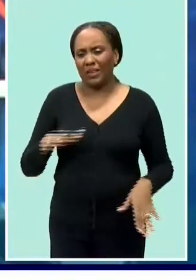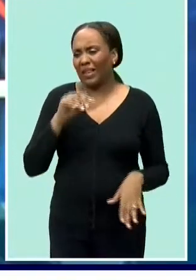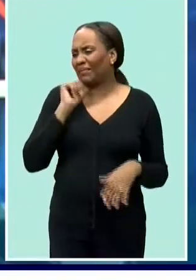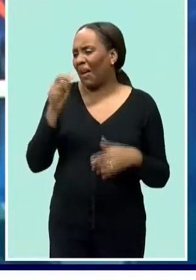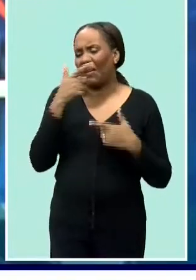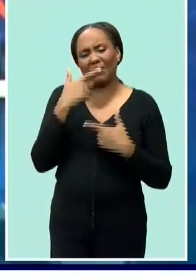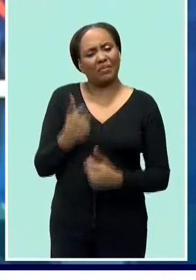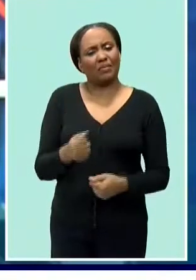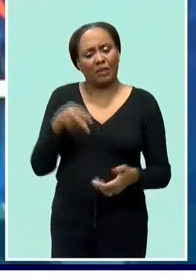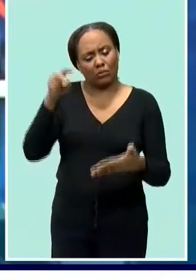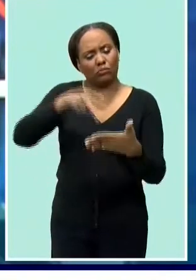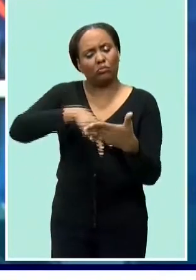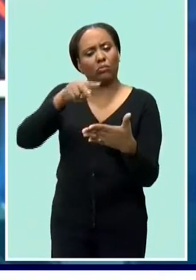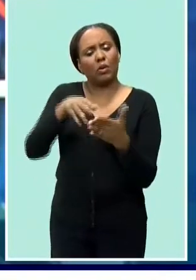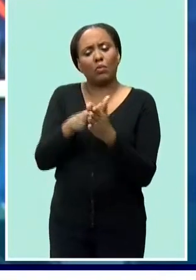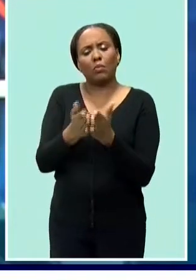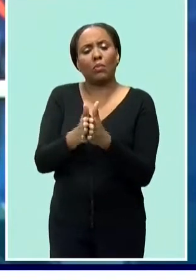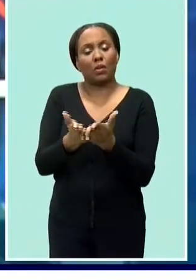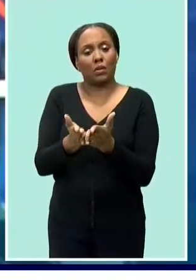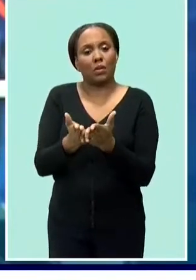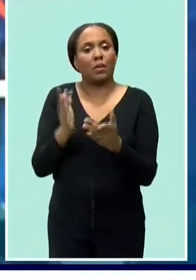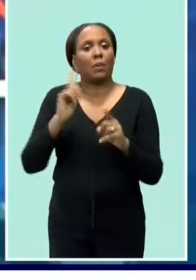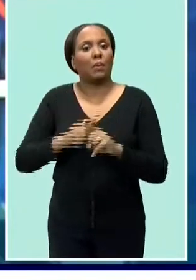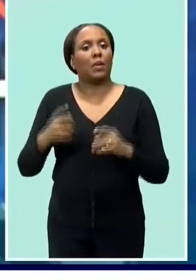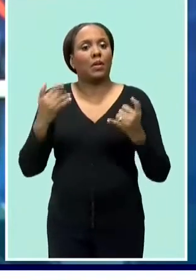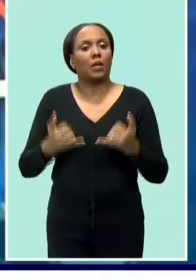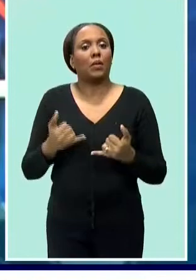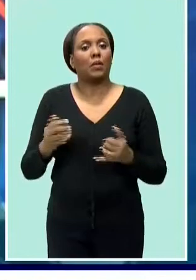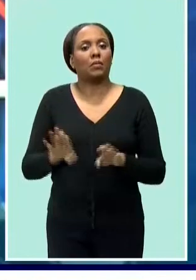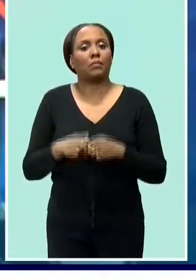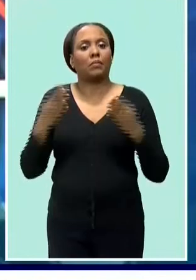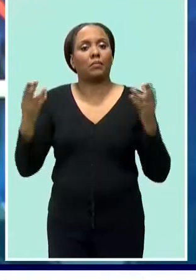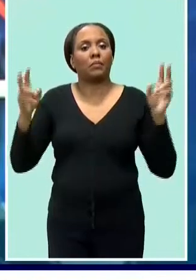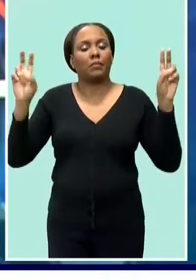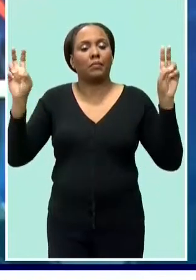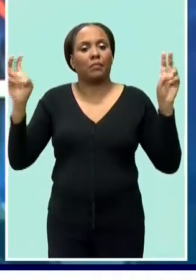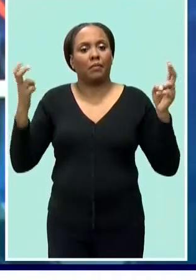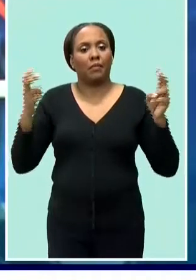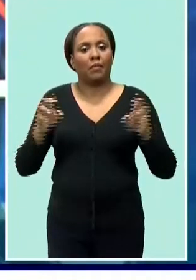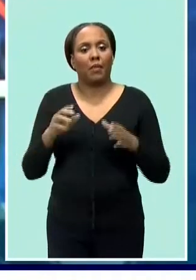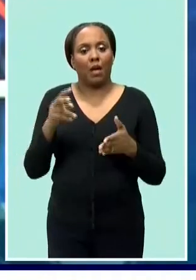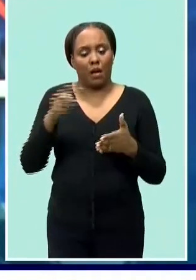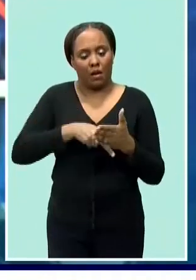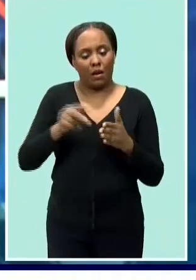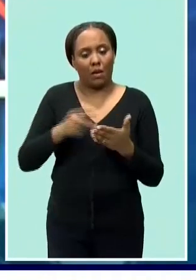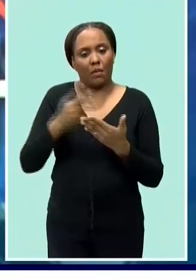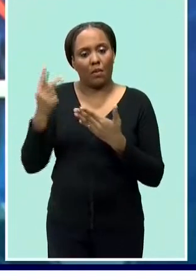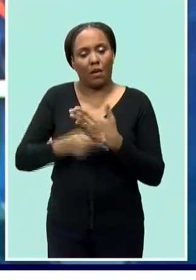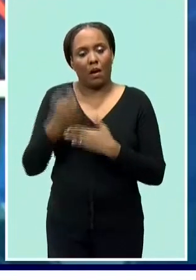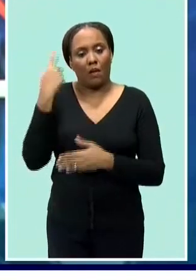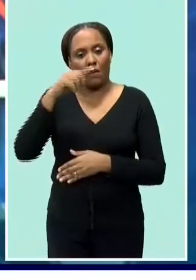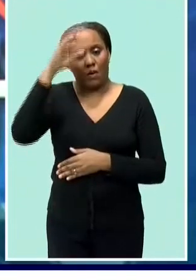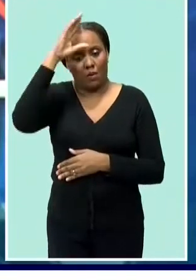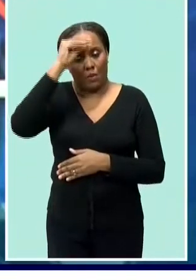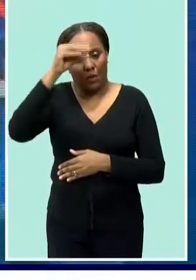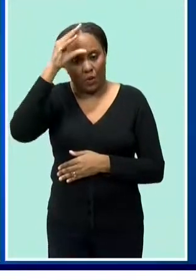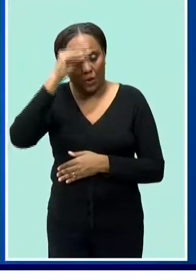made the comments during the opening of a reading clinic for 70 boys with reading challenges sharika griffith reports